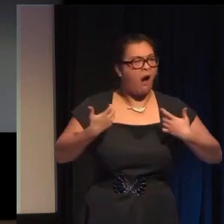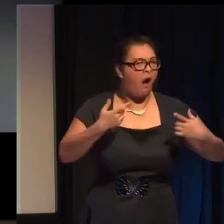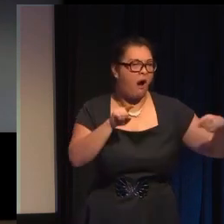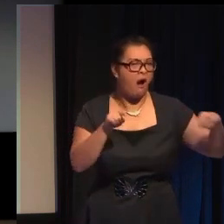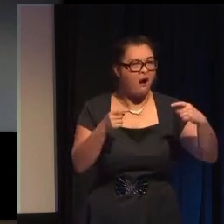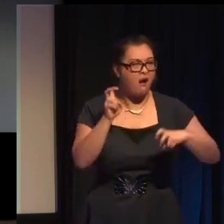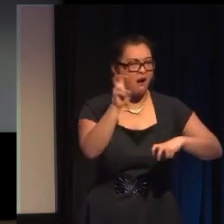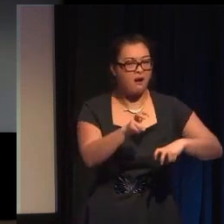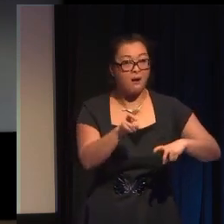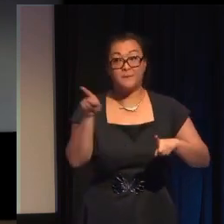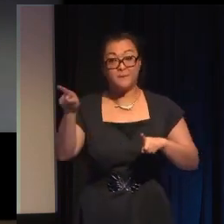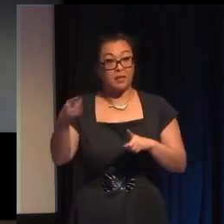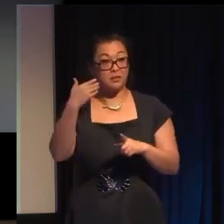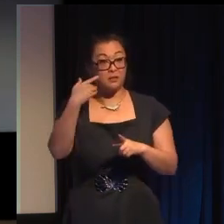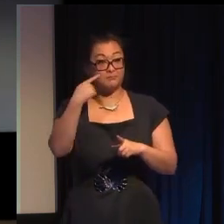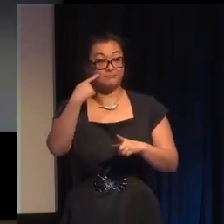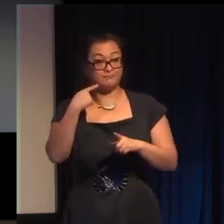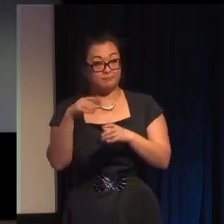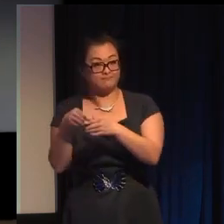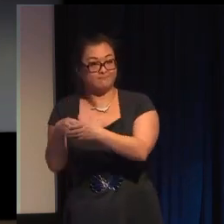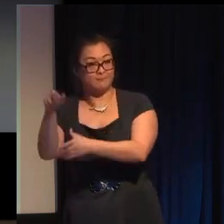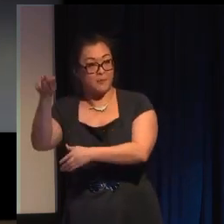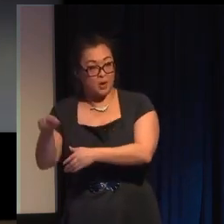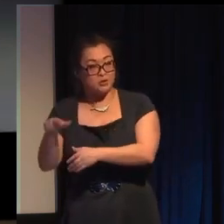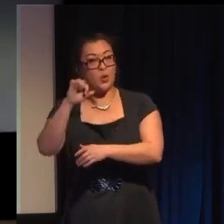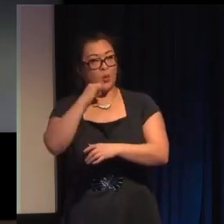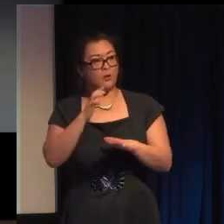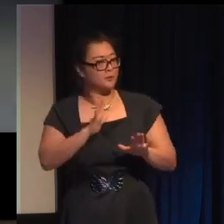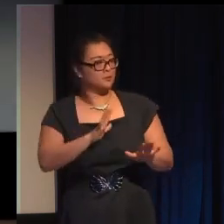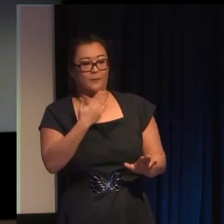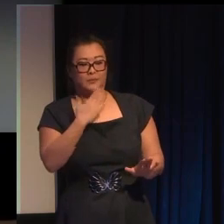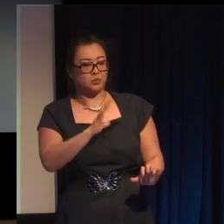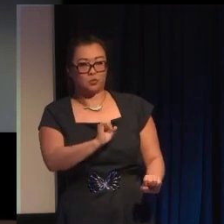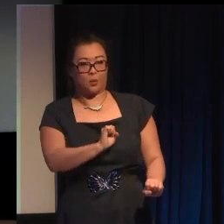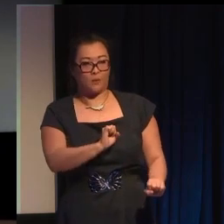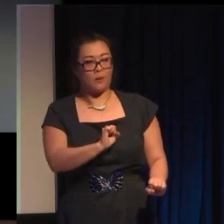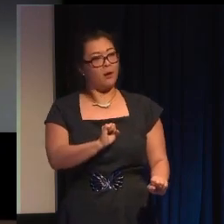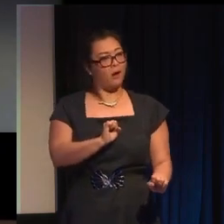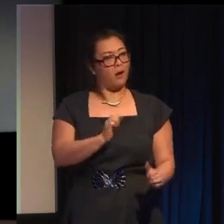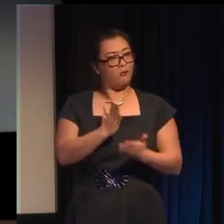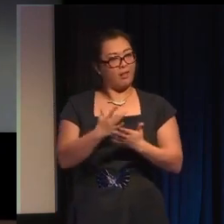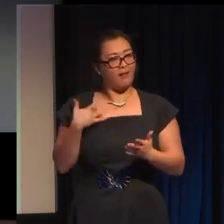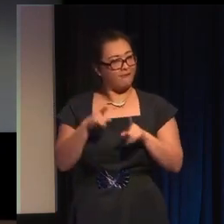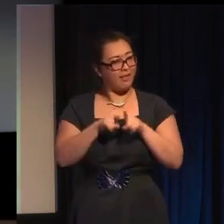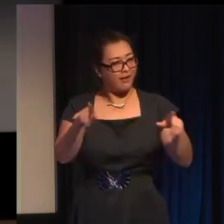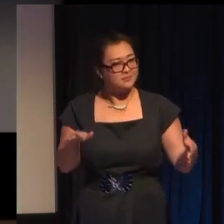situation that they would be more accustomed to just letting things like that pass as a matter of daily survival